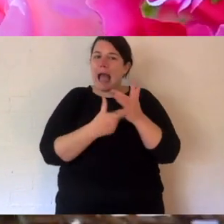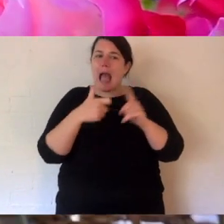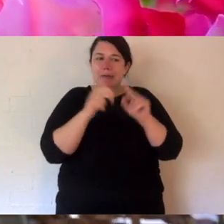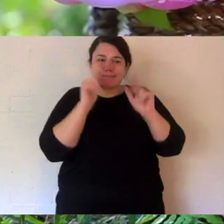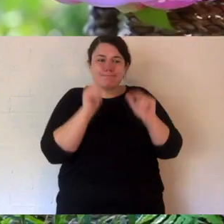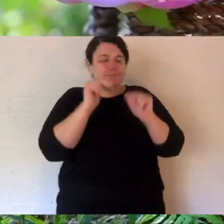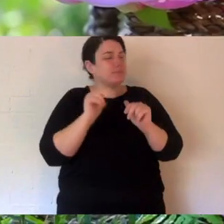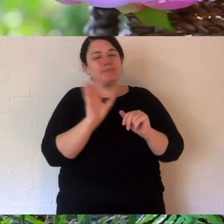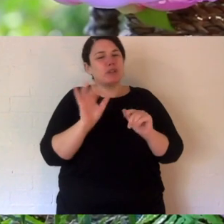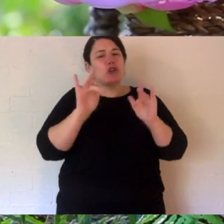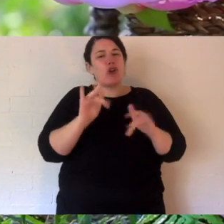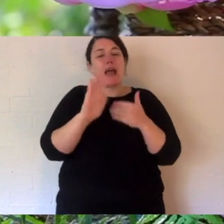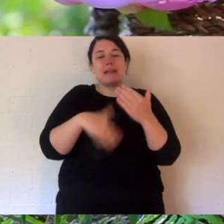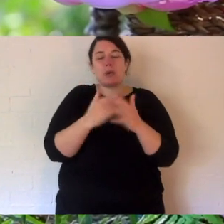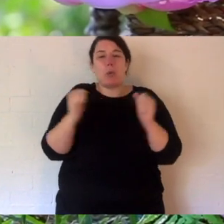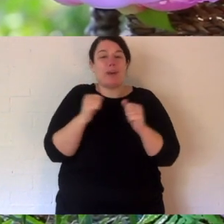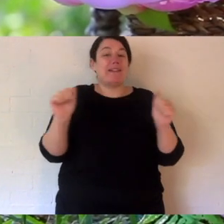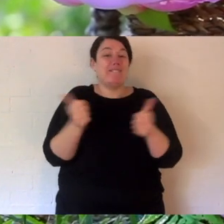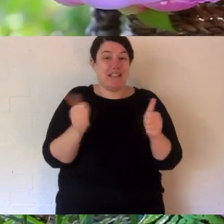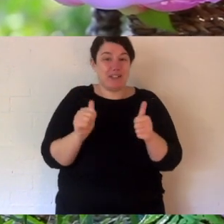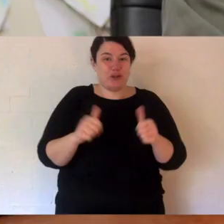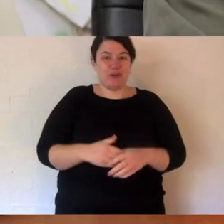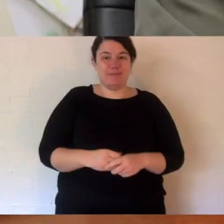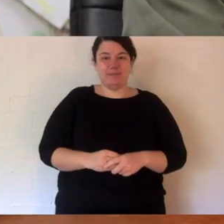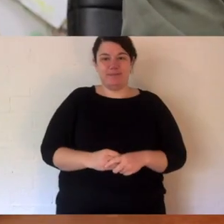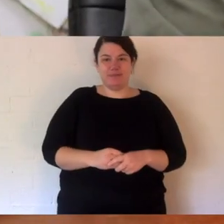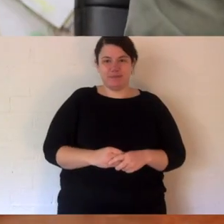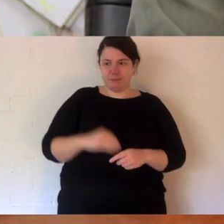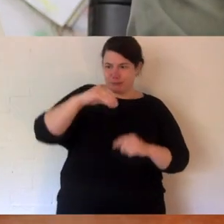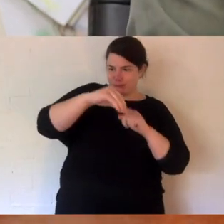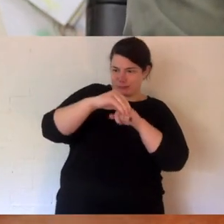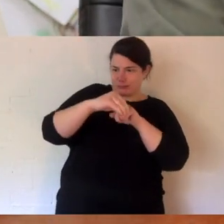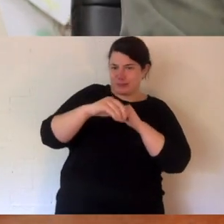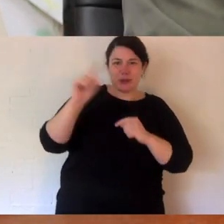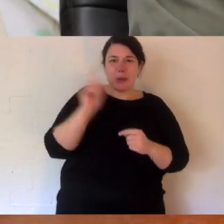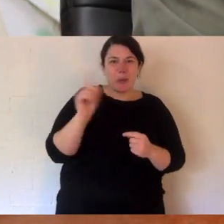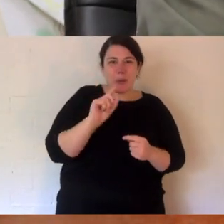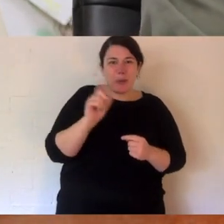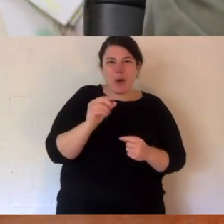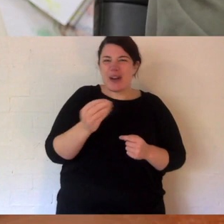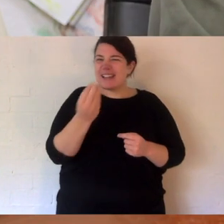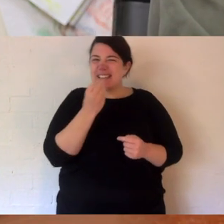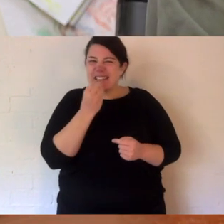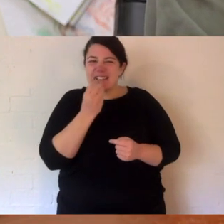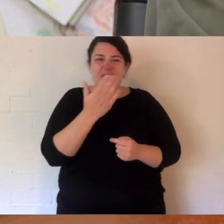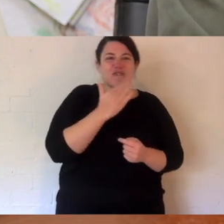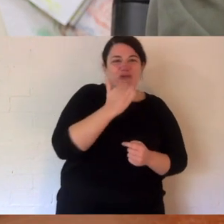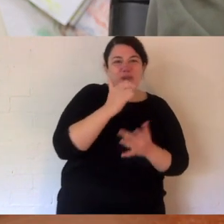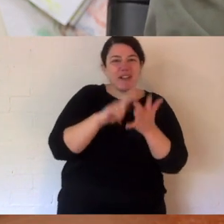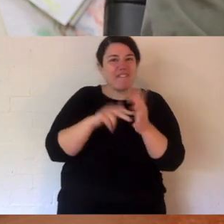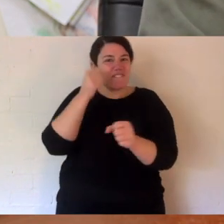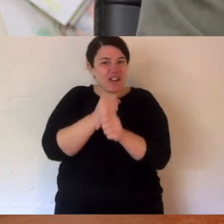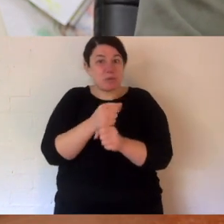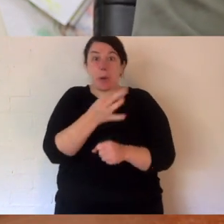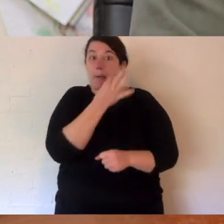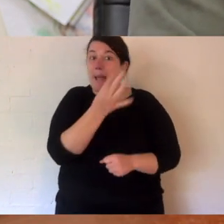and family until we get through winter. And they're herbivores, which means they eat fruits, vegetables, plants,